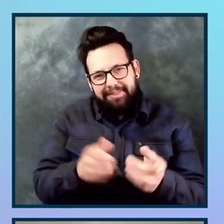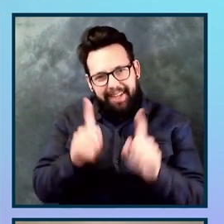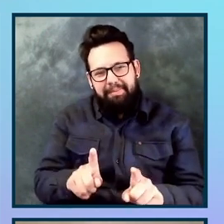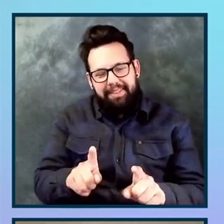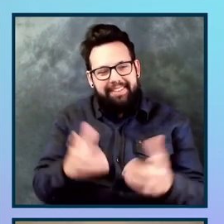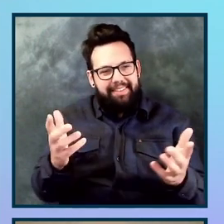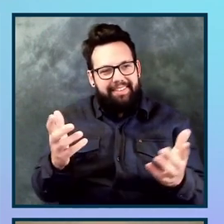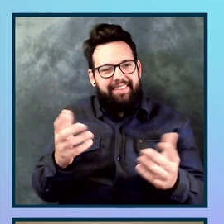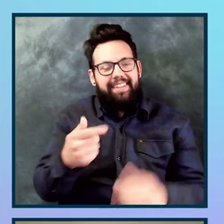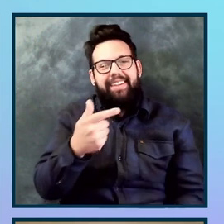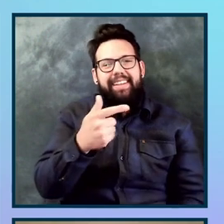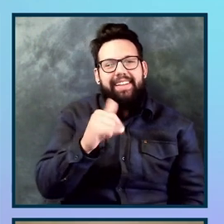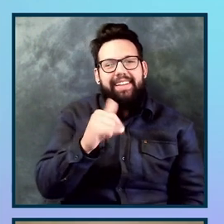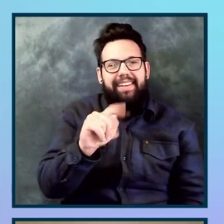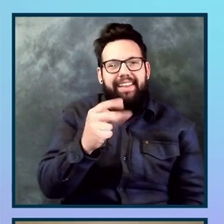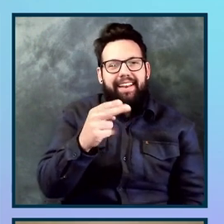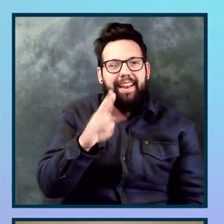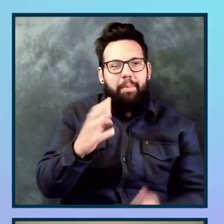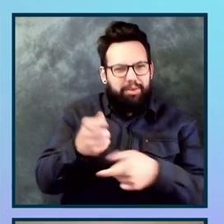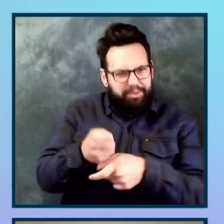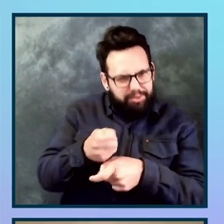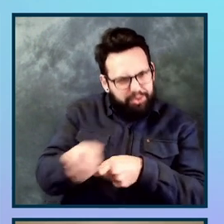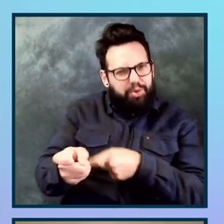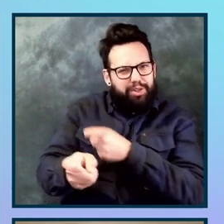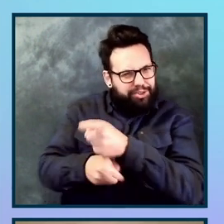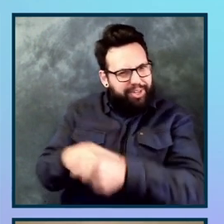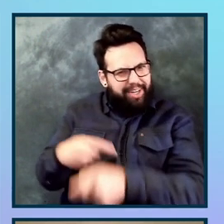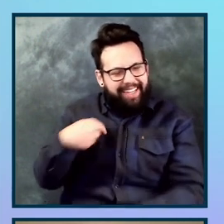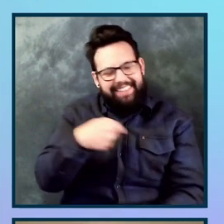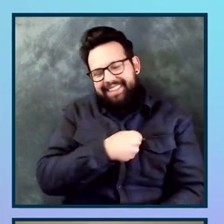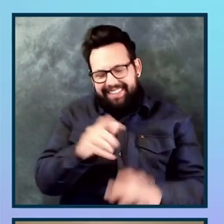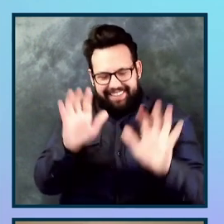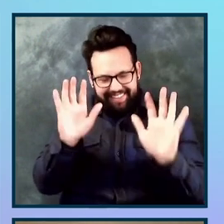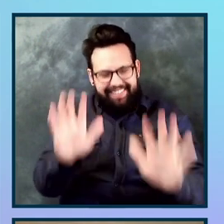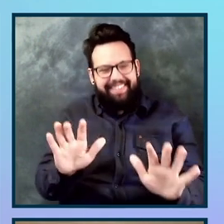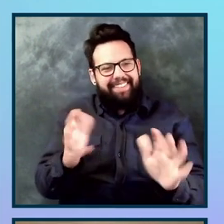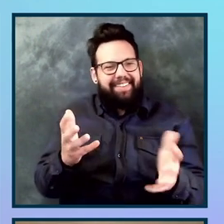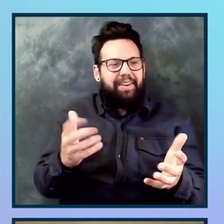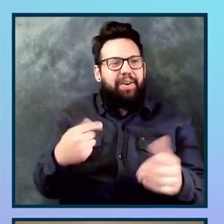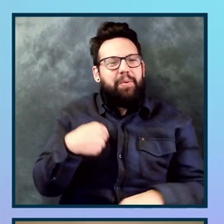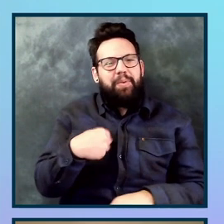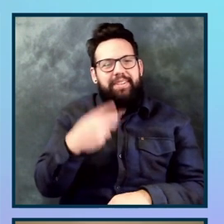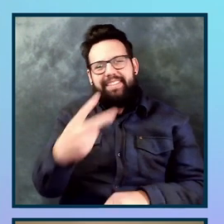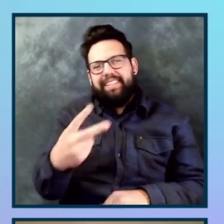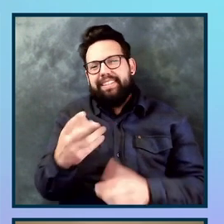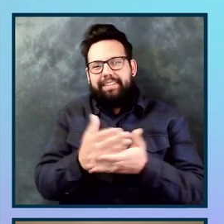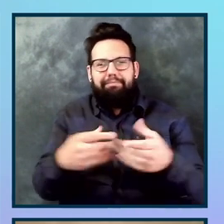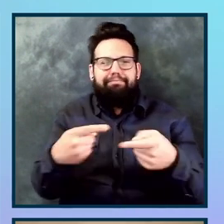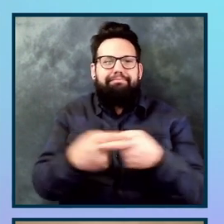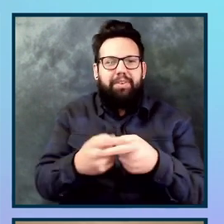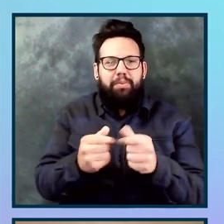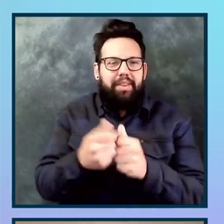GitHub wanted to torture us, we're looking at some, uh, some issues with, with the, uh, GitHub actions. So those didn't actually run,